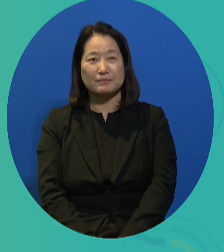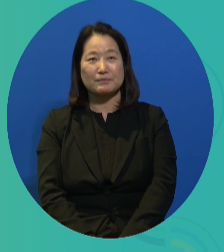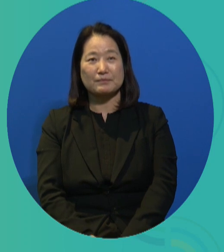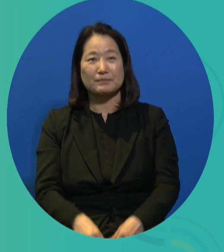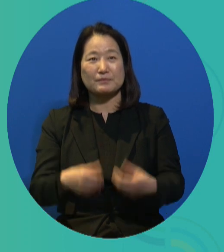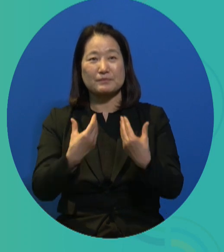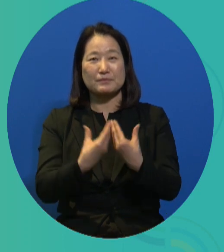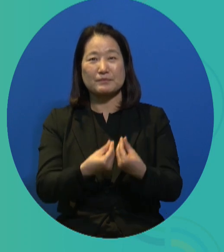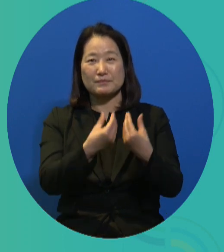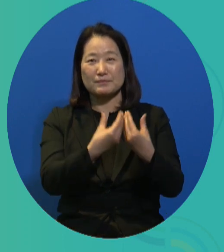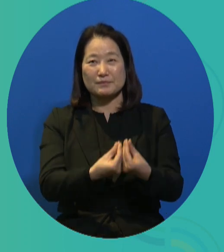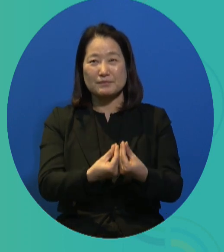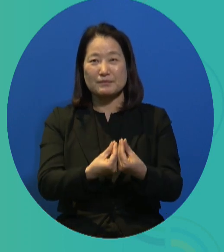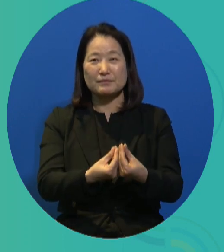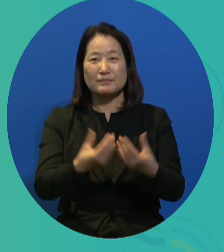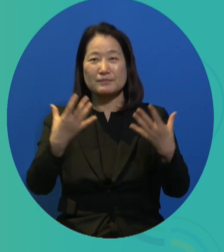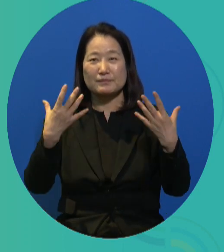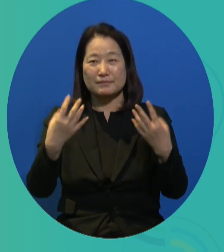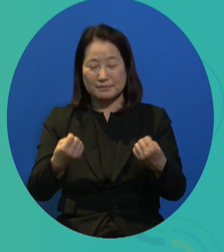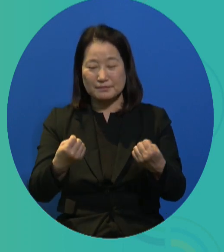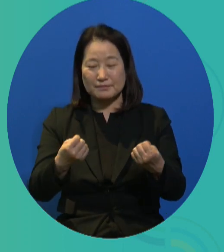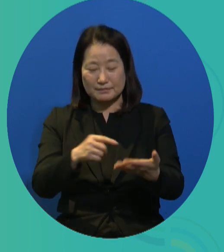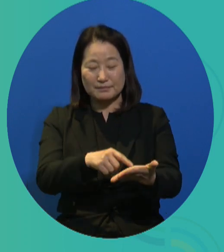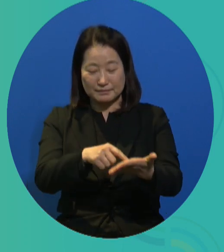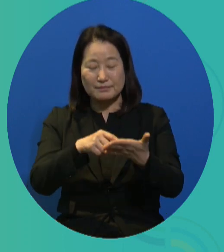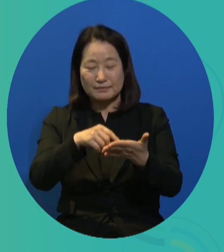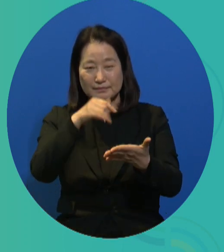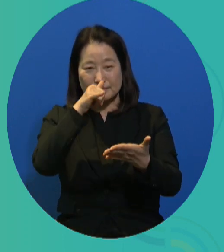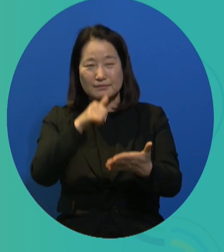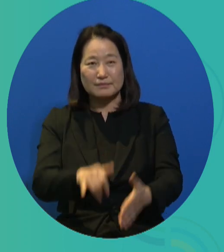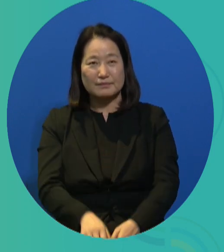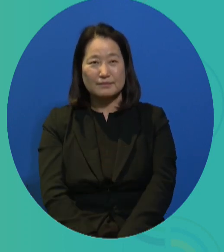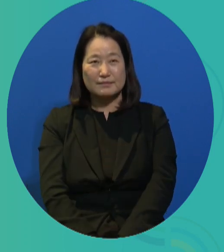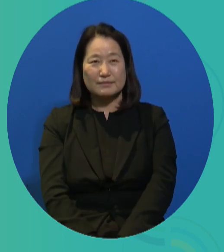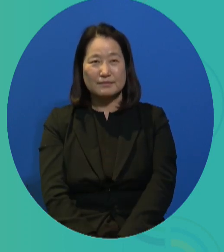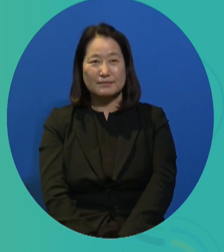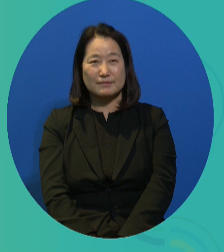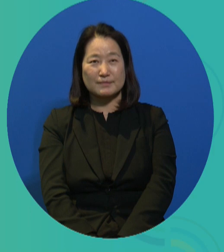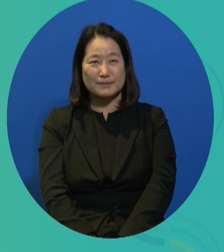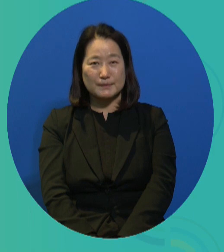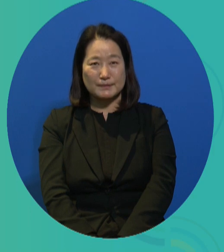Okay, so yes, we have several great case examples.